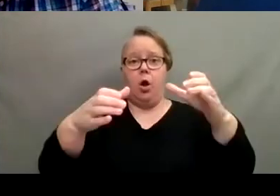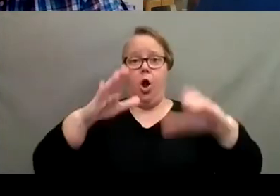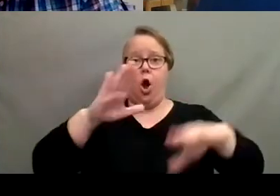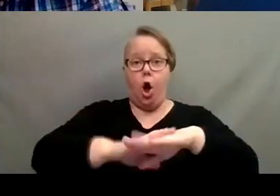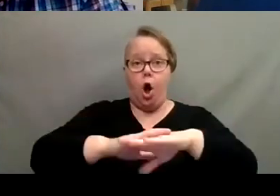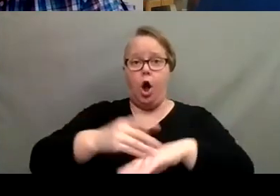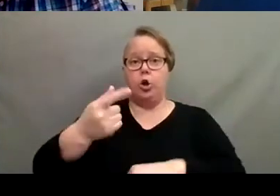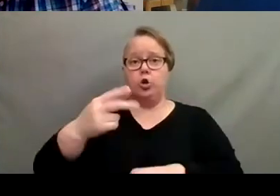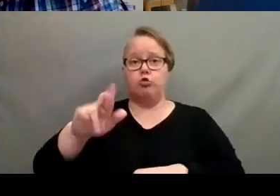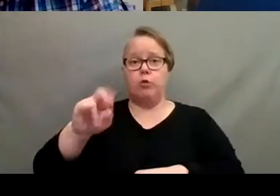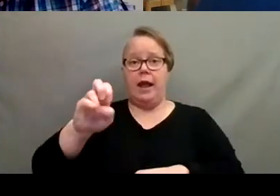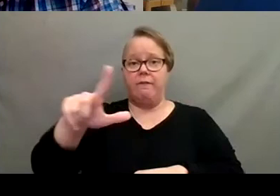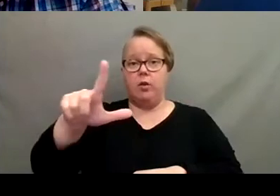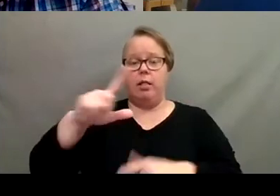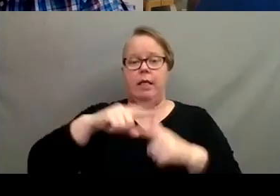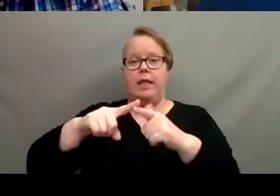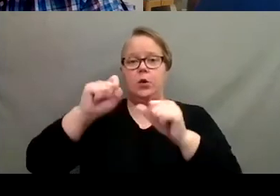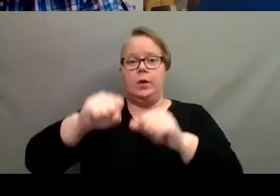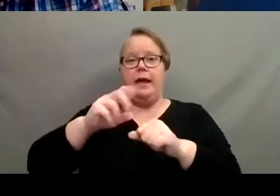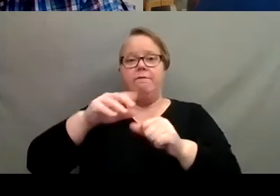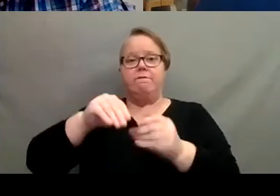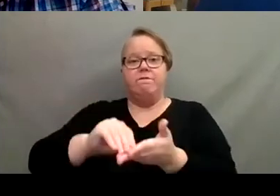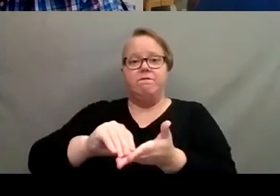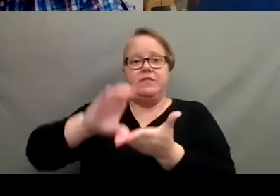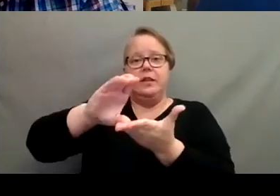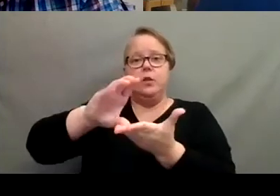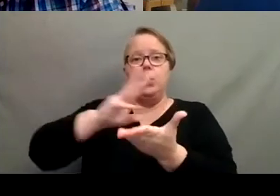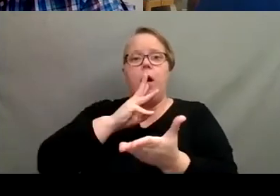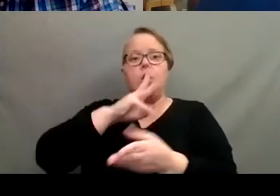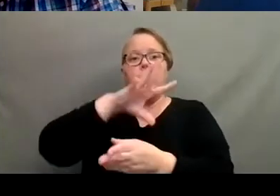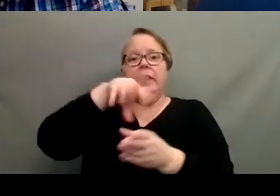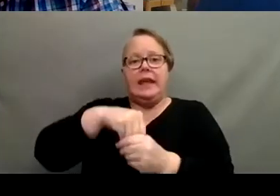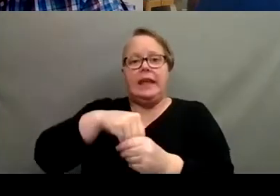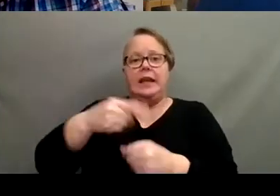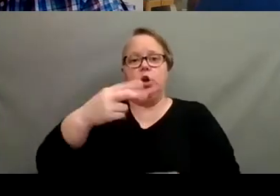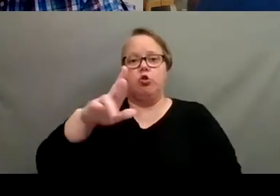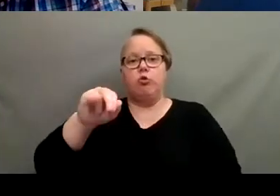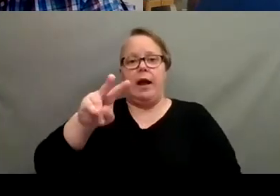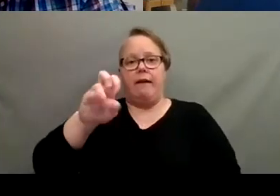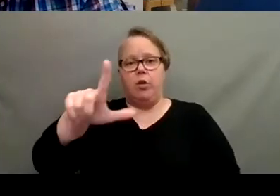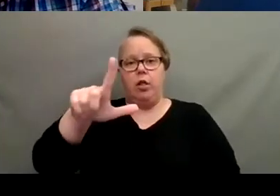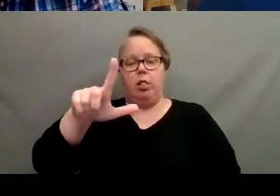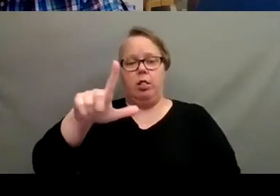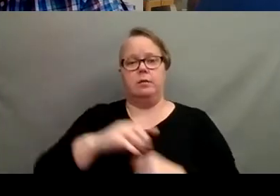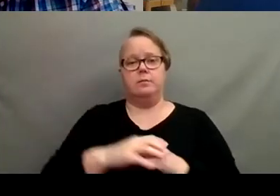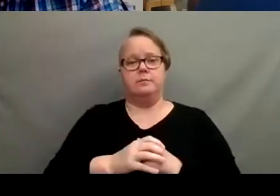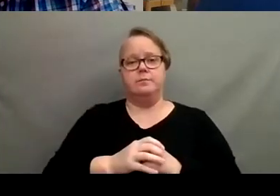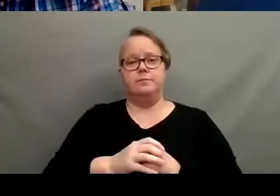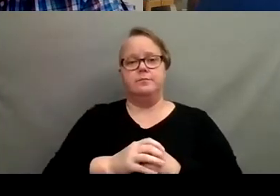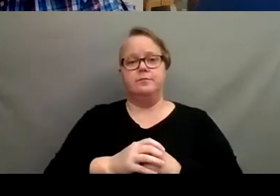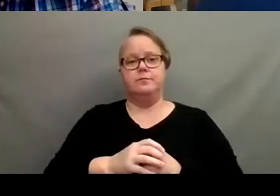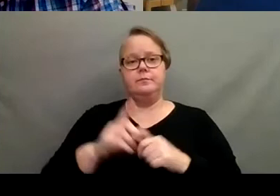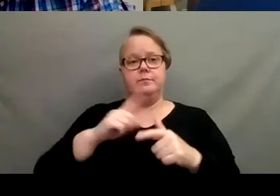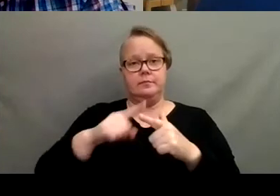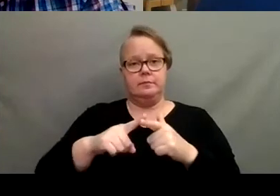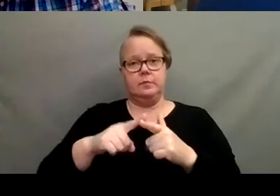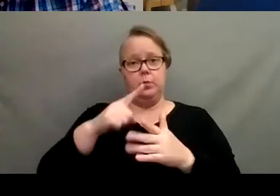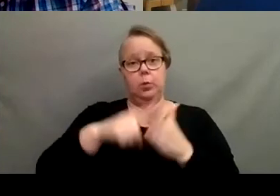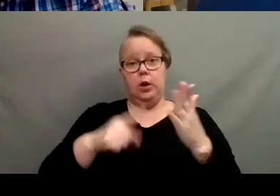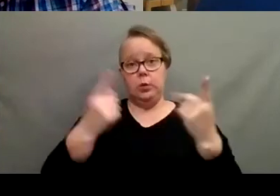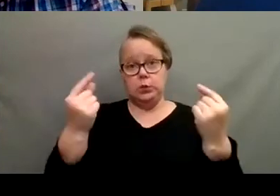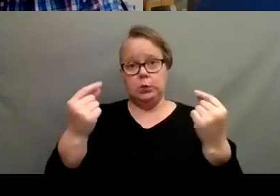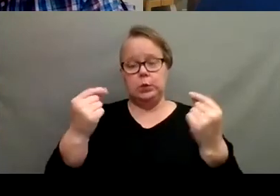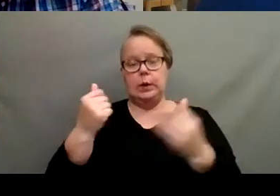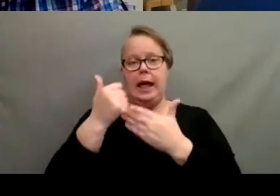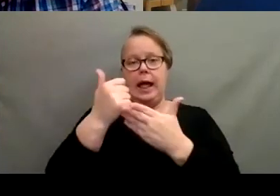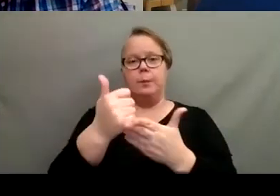water within that gravel. So the pot is just sitting on the gravel. It's not actually sitting on the water. And what that can do is it can help